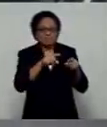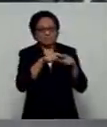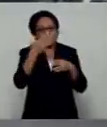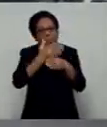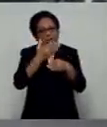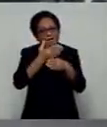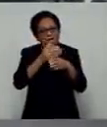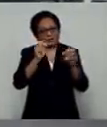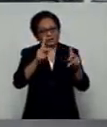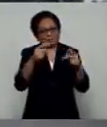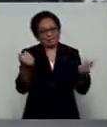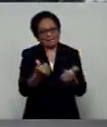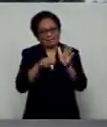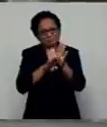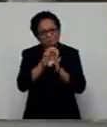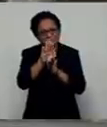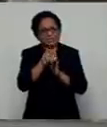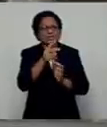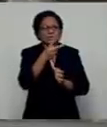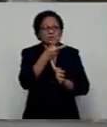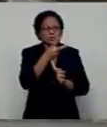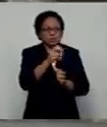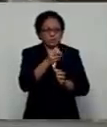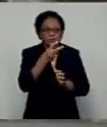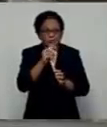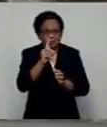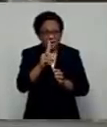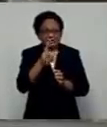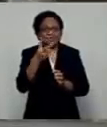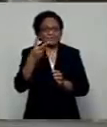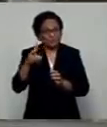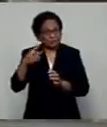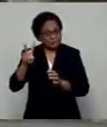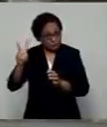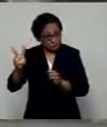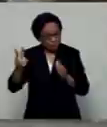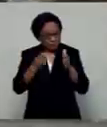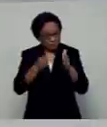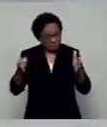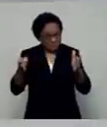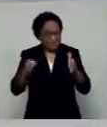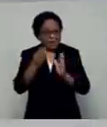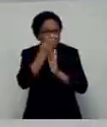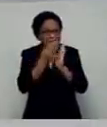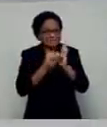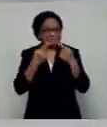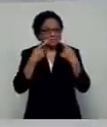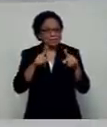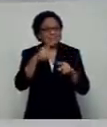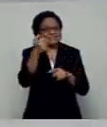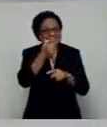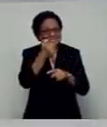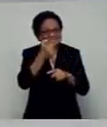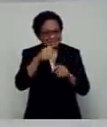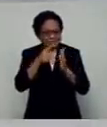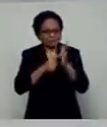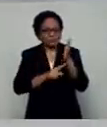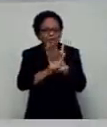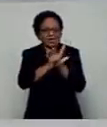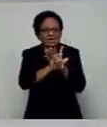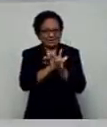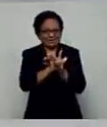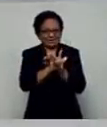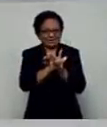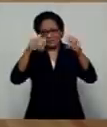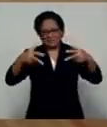Meanwhile, the 2021-2022 national budget is scheduled to be announced on the 16th of this month. Lina Reese, FBC